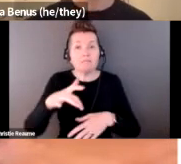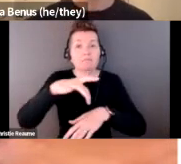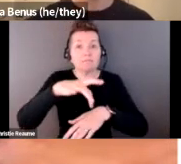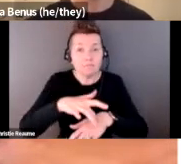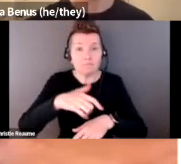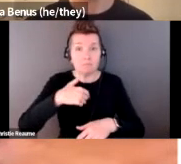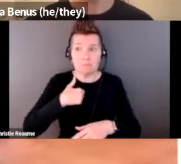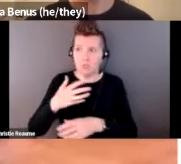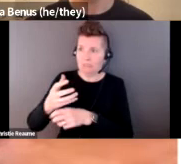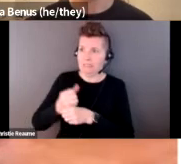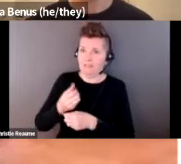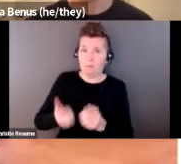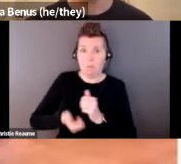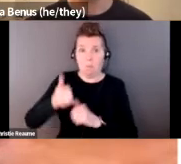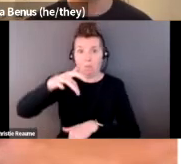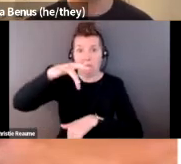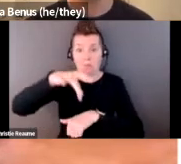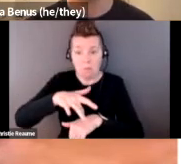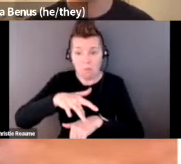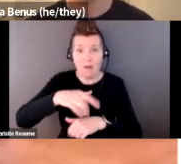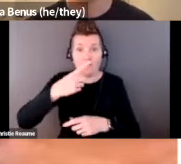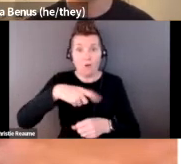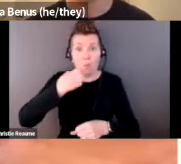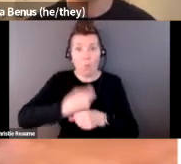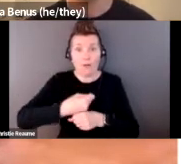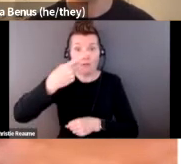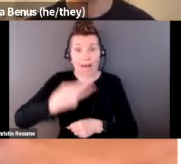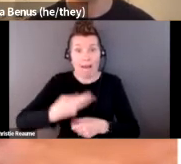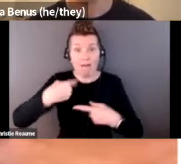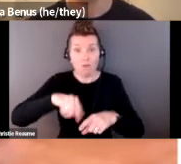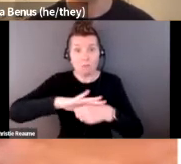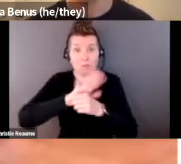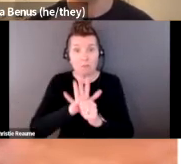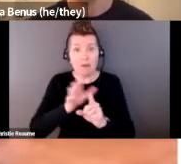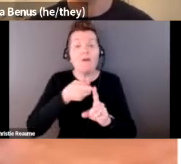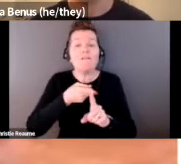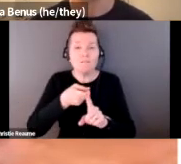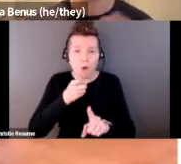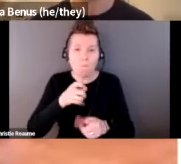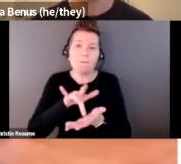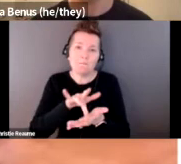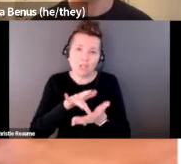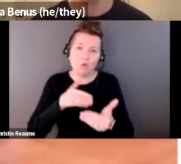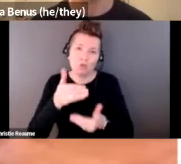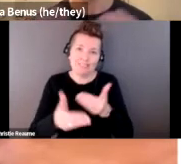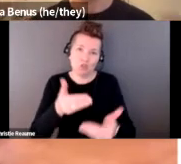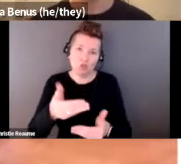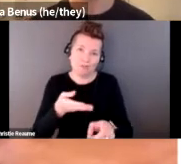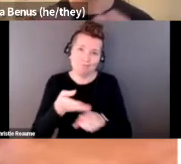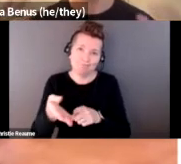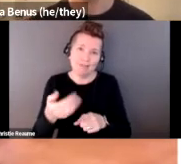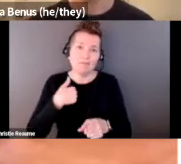for the most part, in the first year and a half of the pandemic, from medical procedures. When I had to go to the hospital and get my